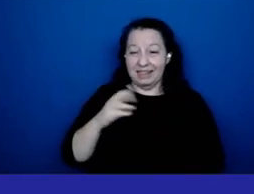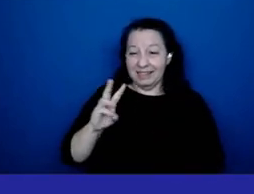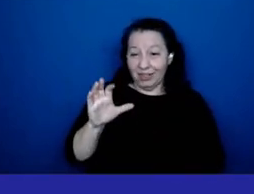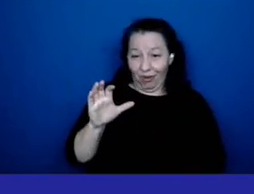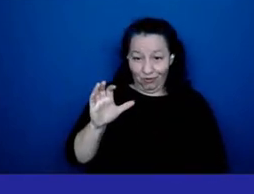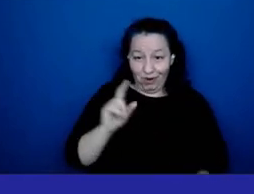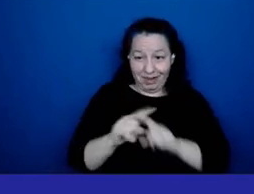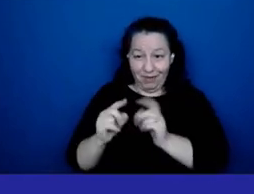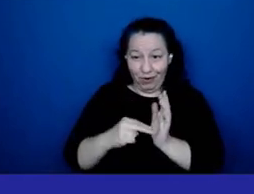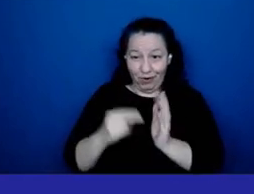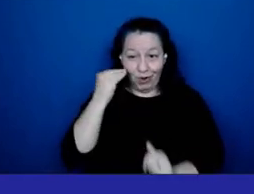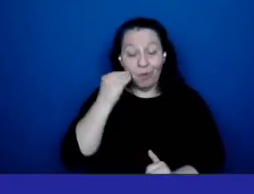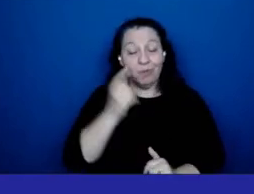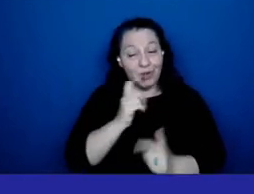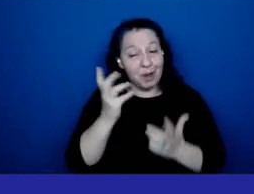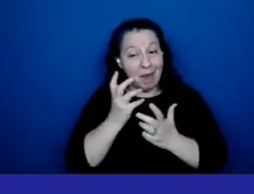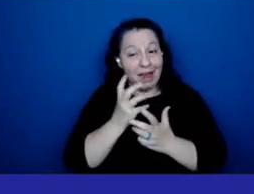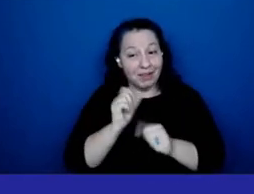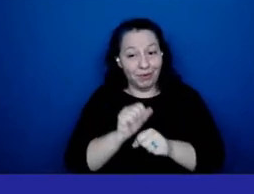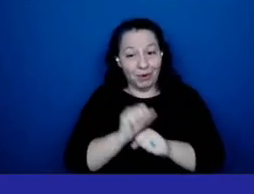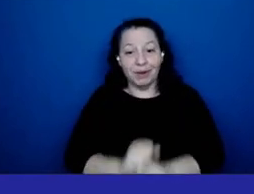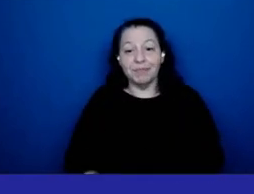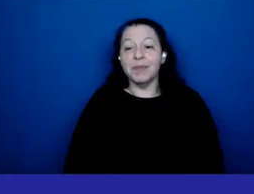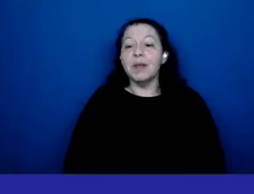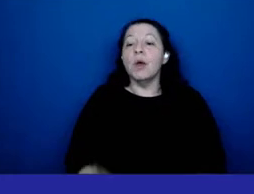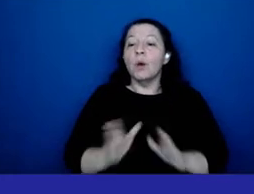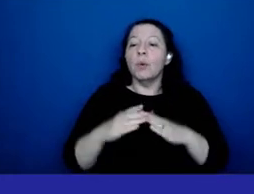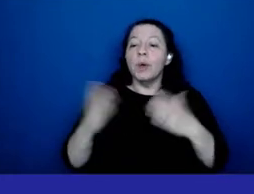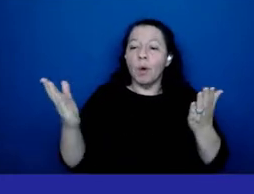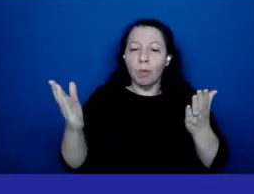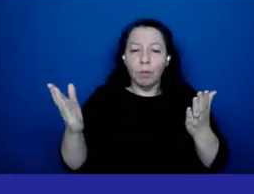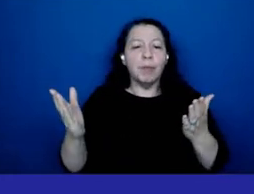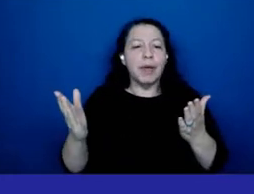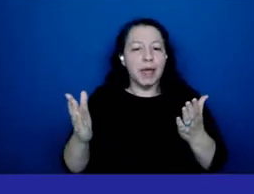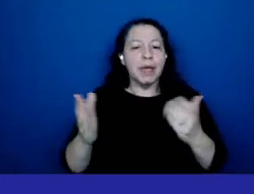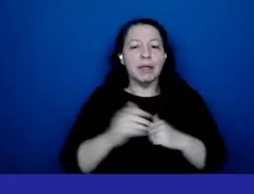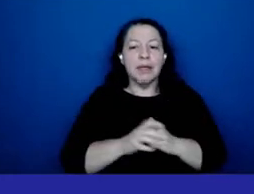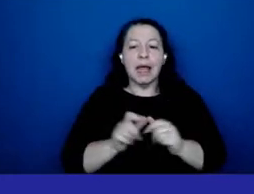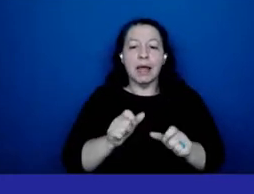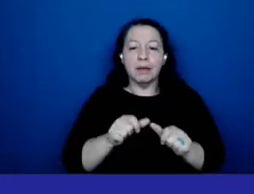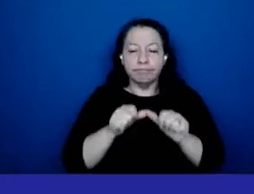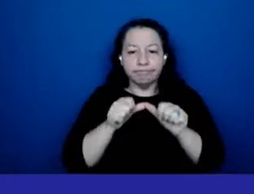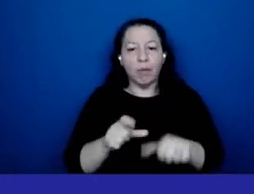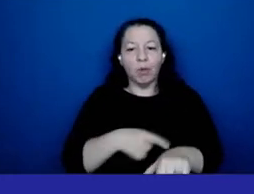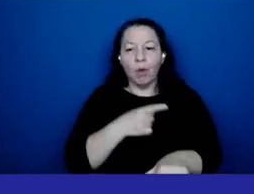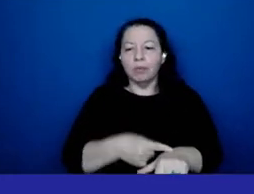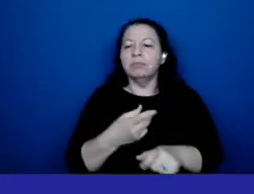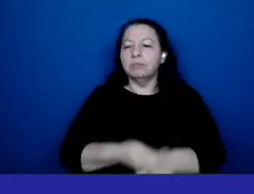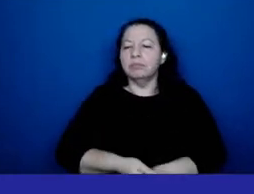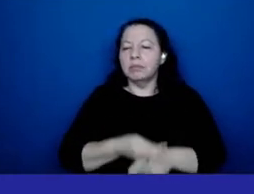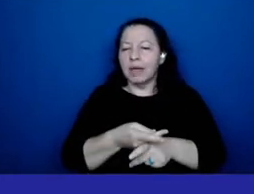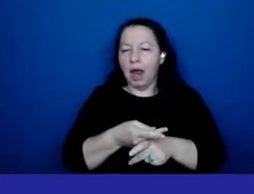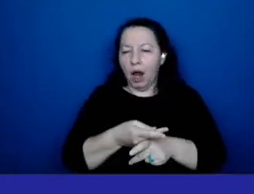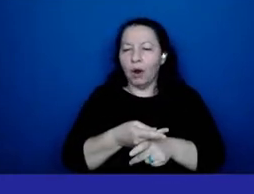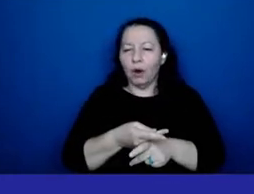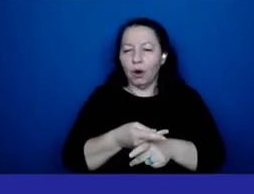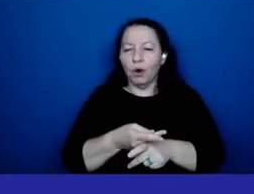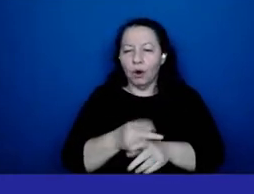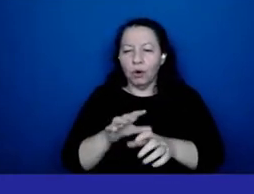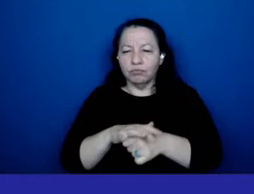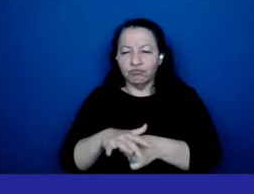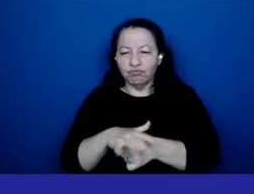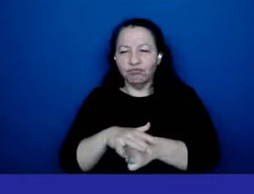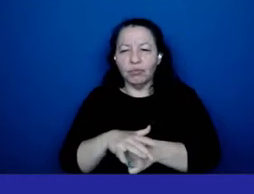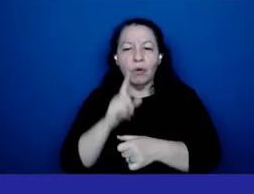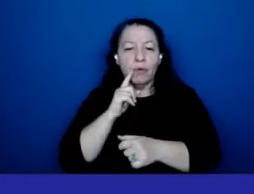pretty amazing we opened up a extended care unit uh for patients who are